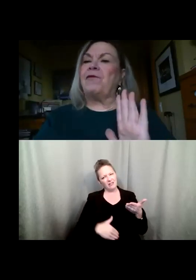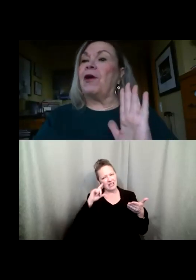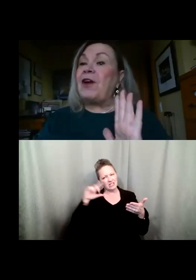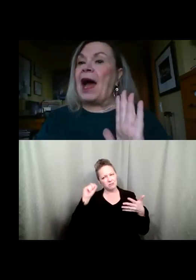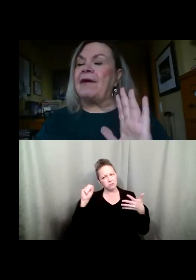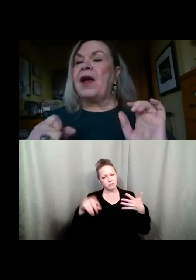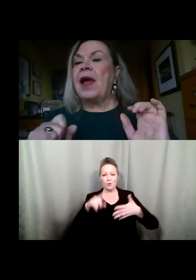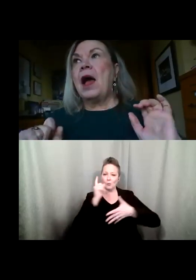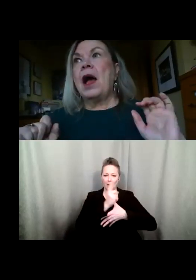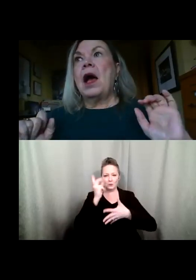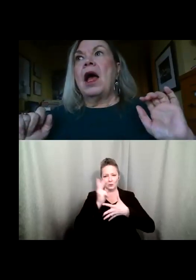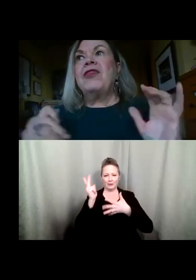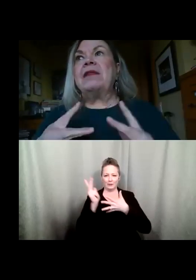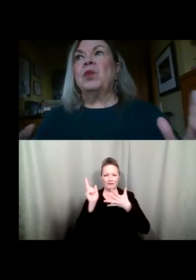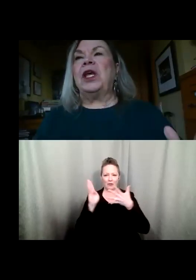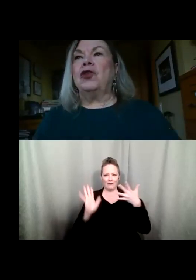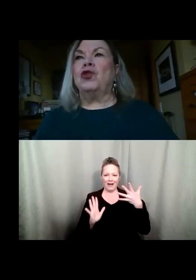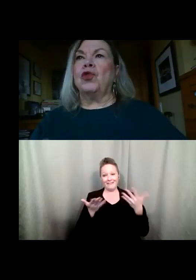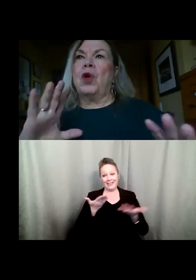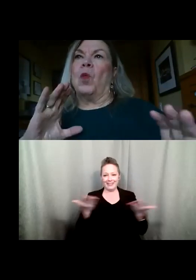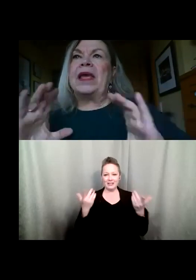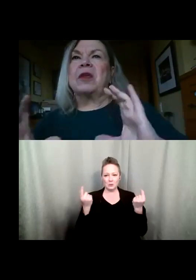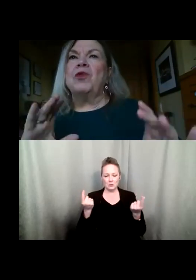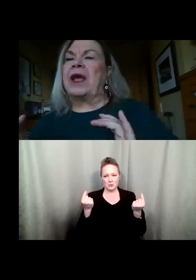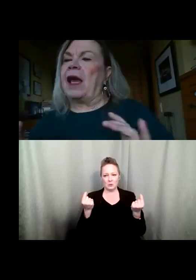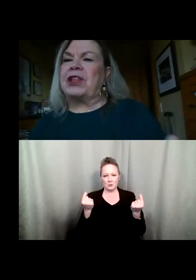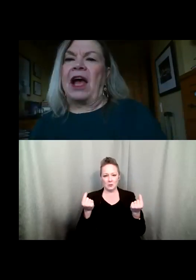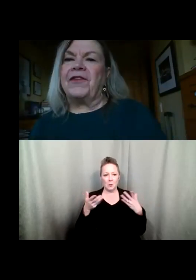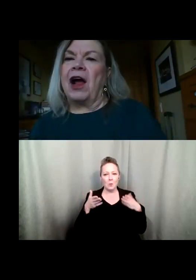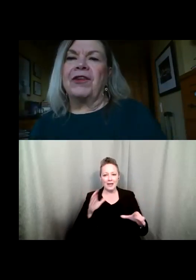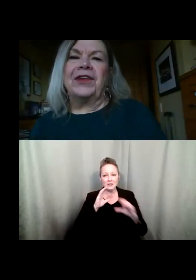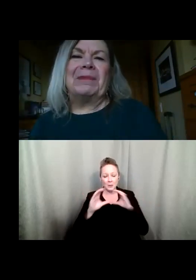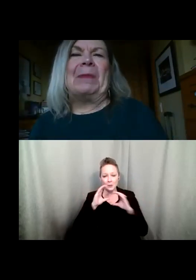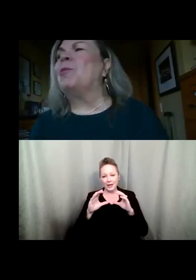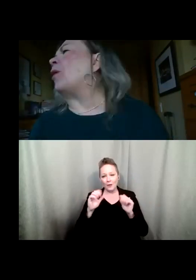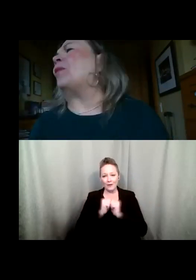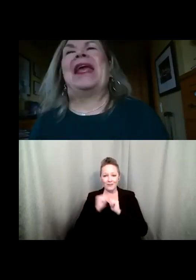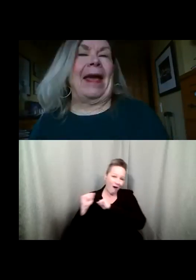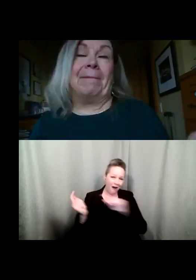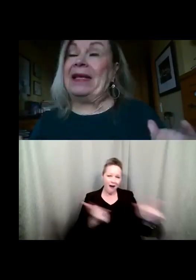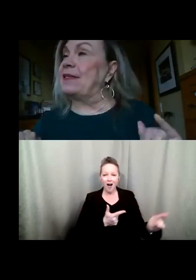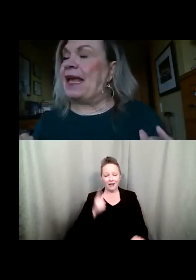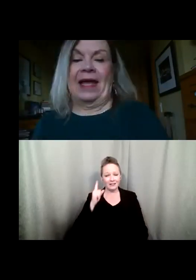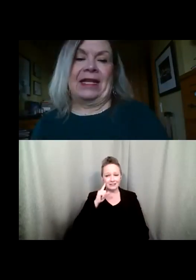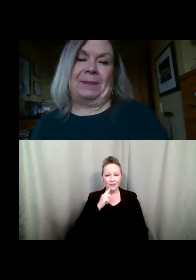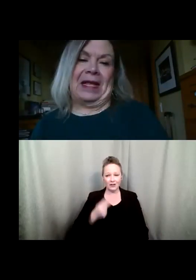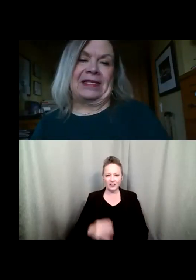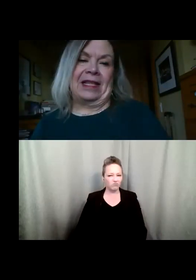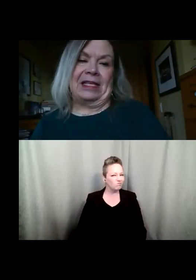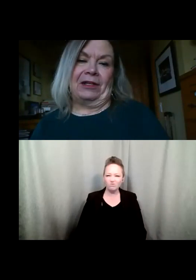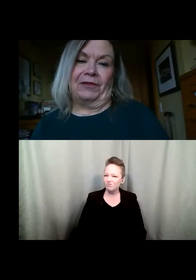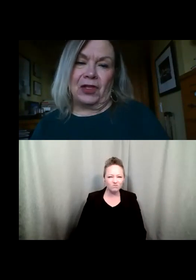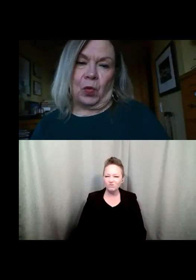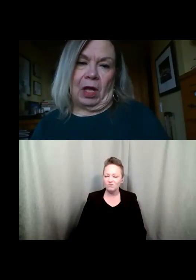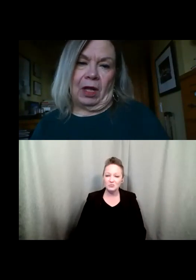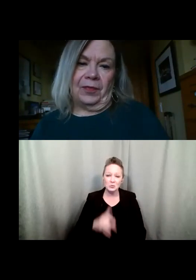two three four five things that we could do and ways to communicate with deaf and hard of hearing people but we can't because again it depends